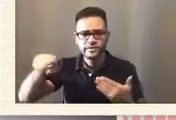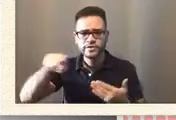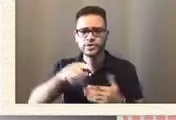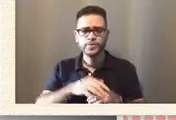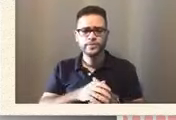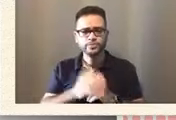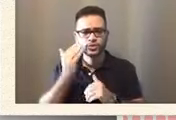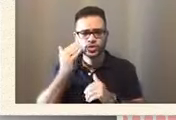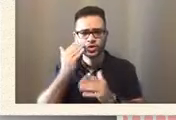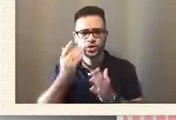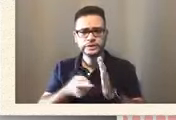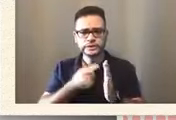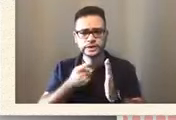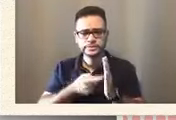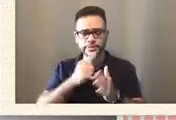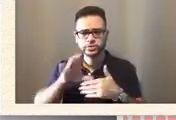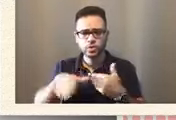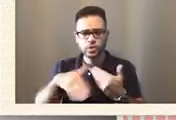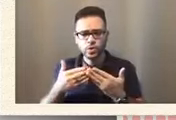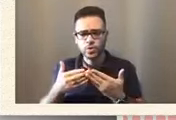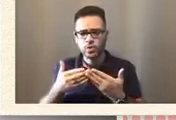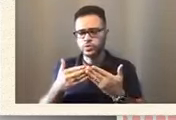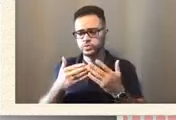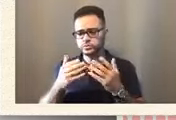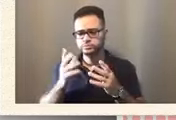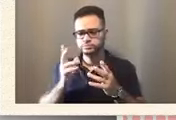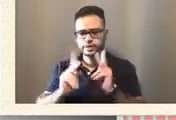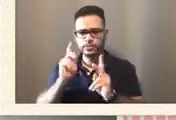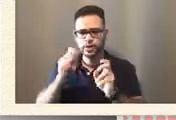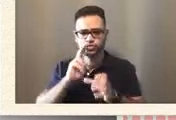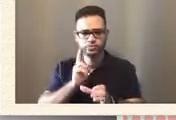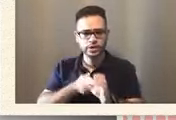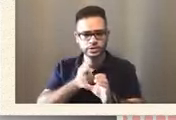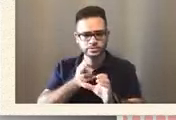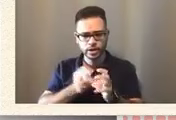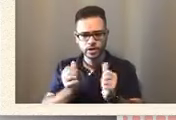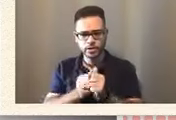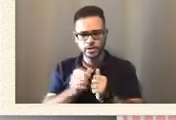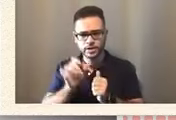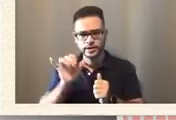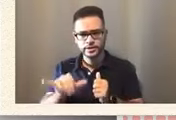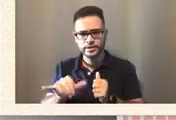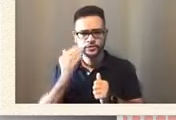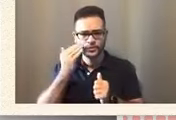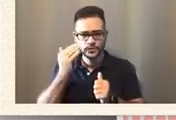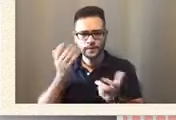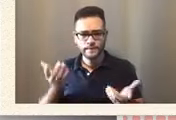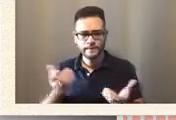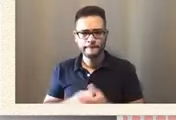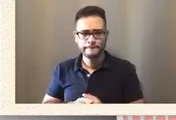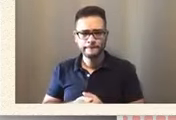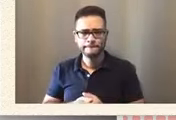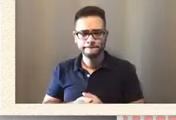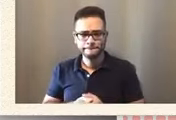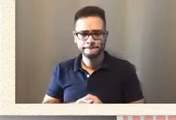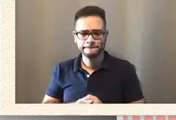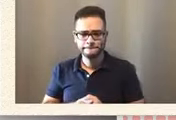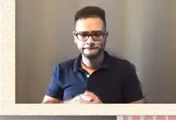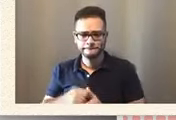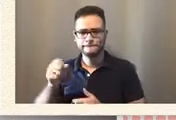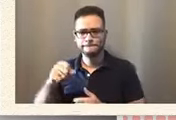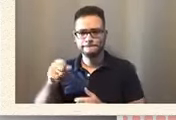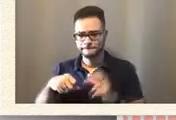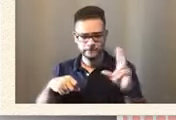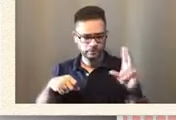don't get to participate in the, you know, sitting at the table, right? Yes. Awesome. Thank you